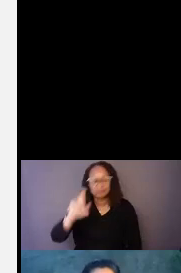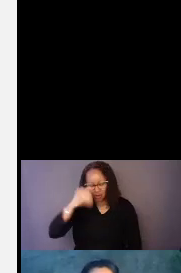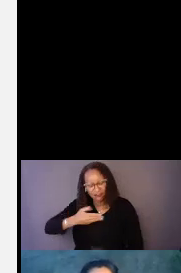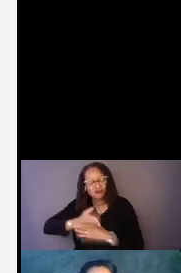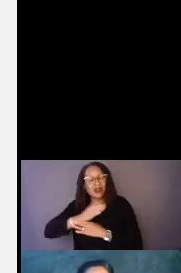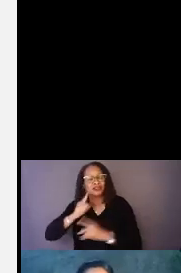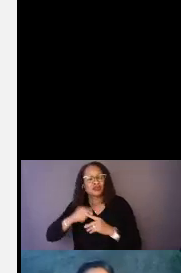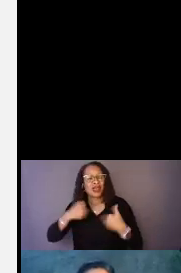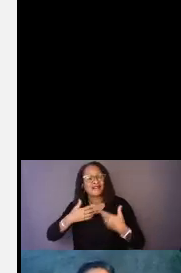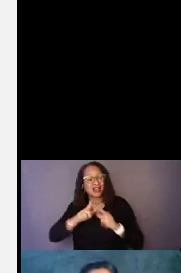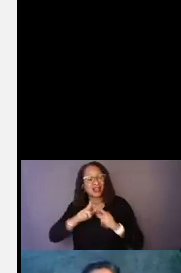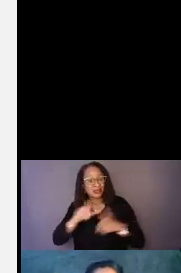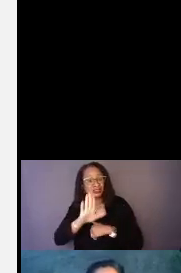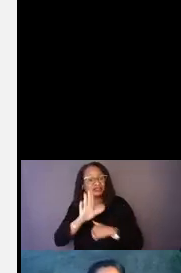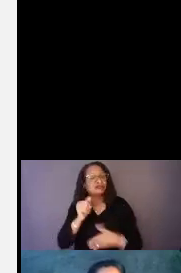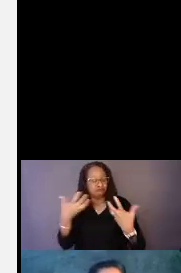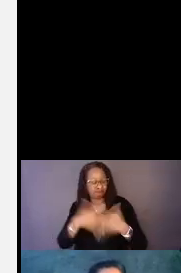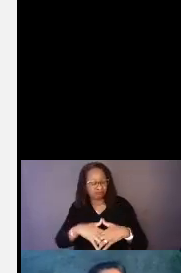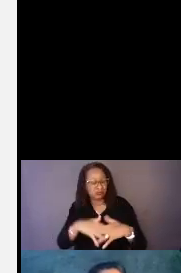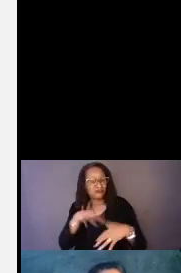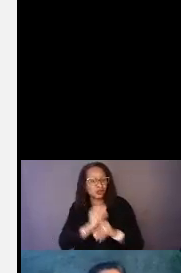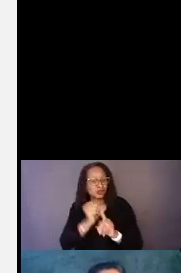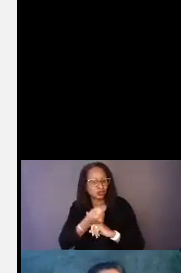reasonable accommodation is what it's called.